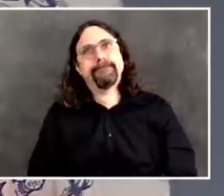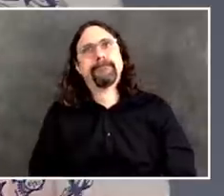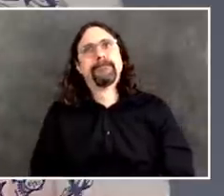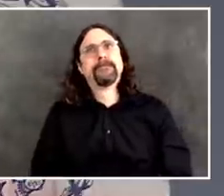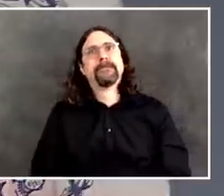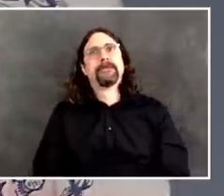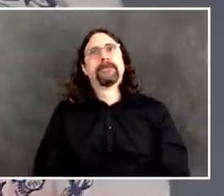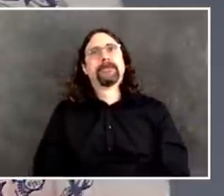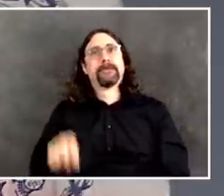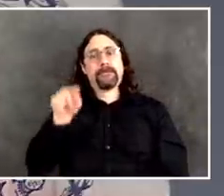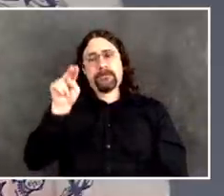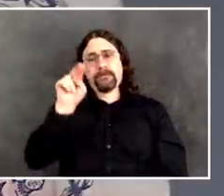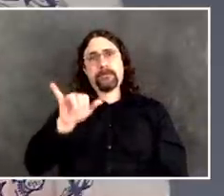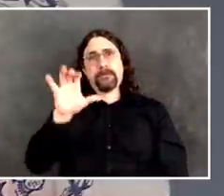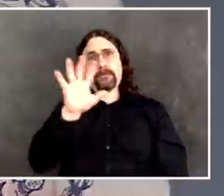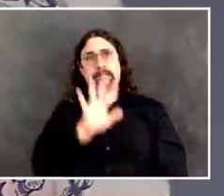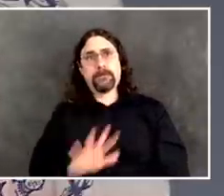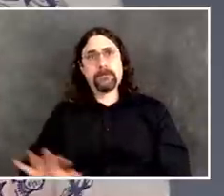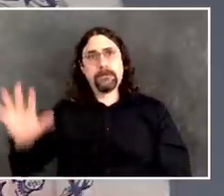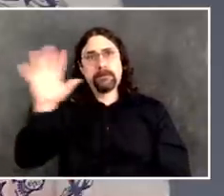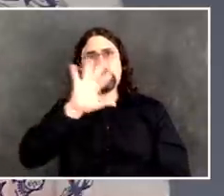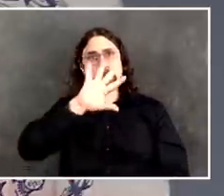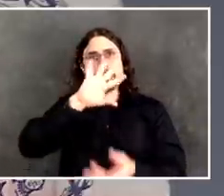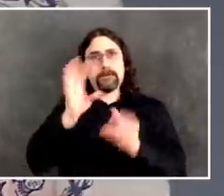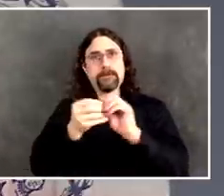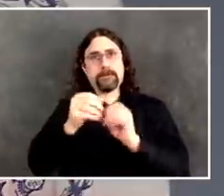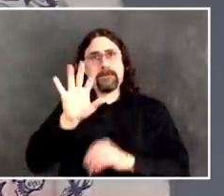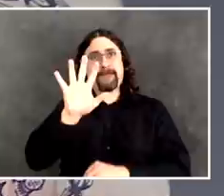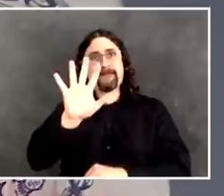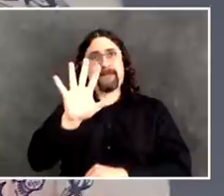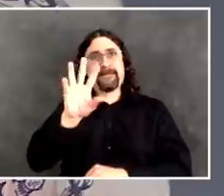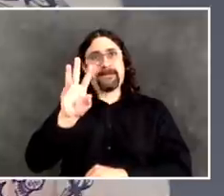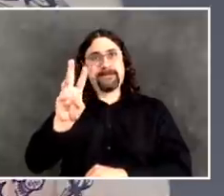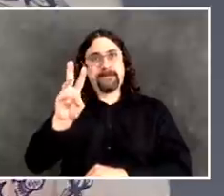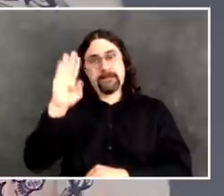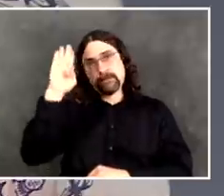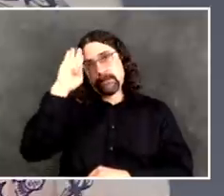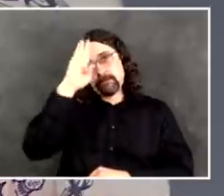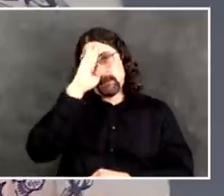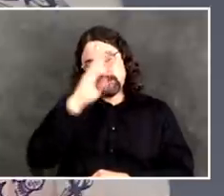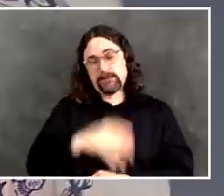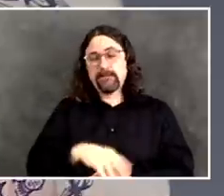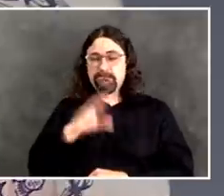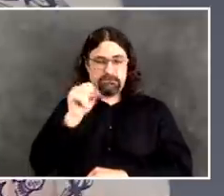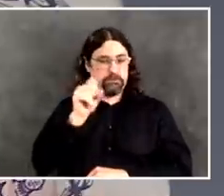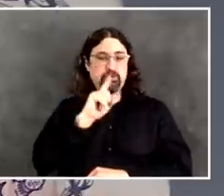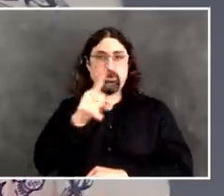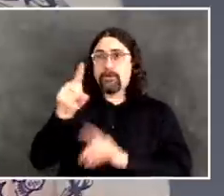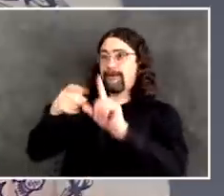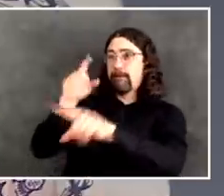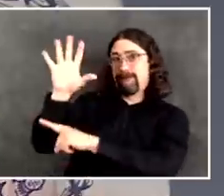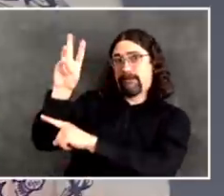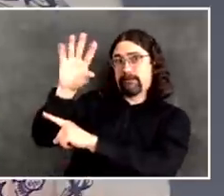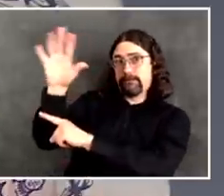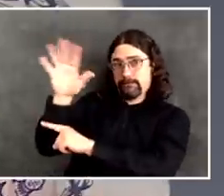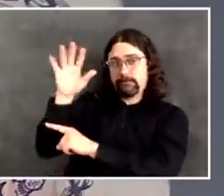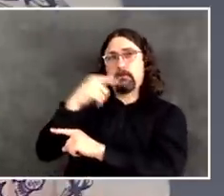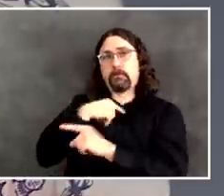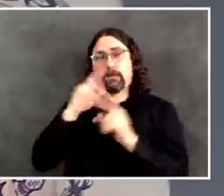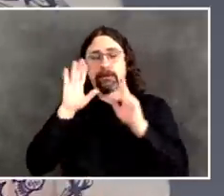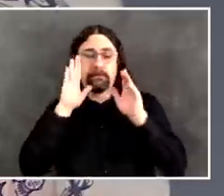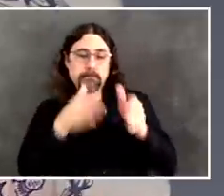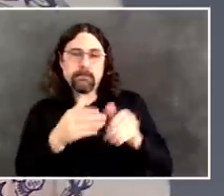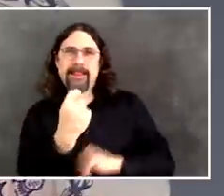information there. And we're trying to make this tracking system as clear and consistent as it can be.